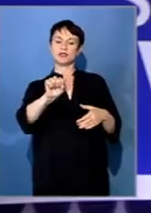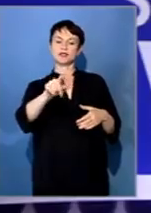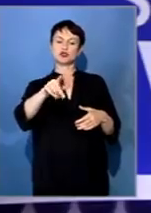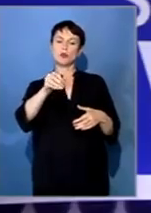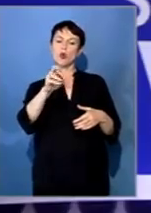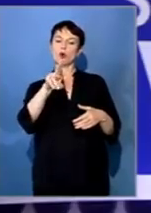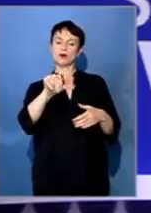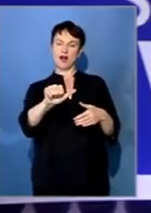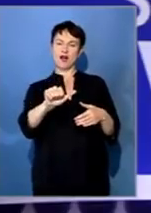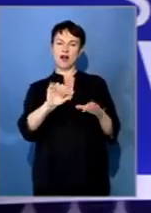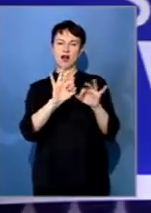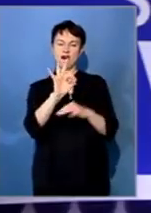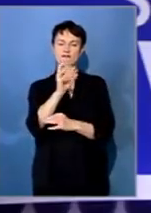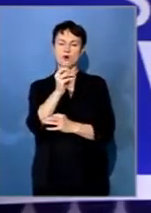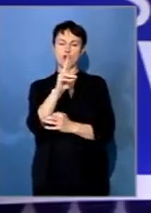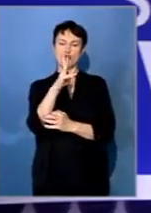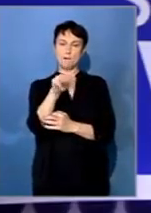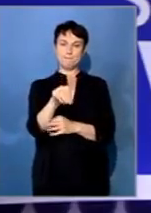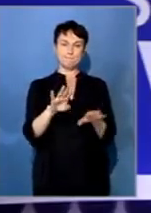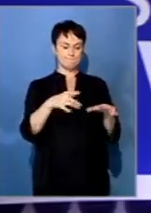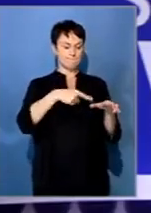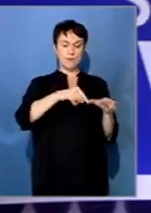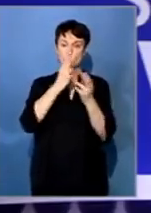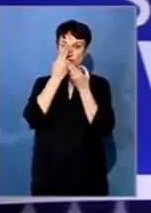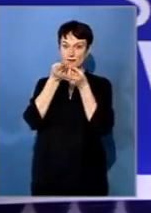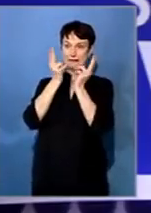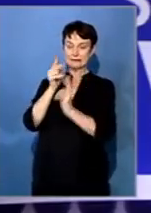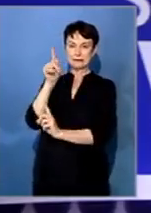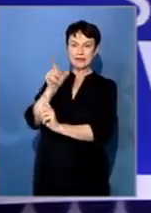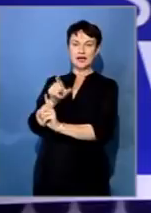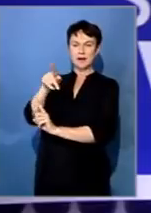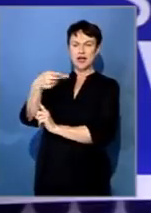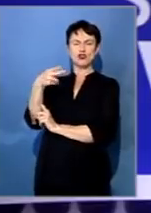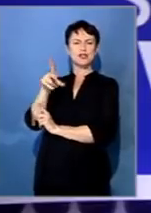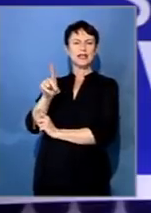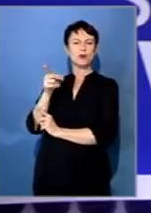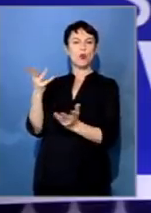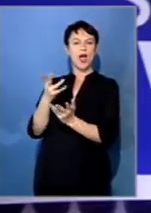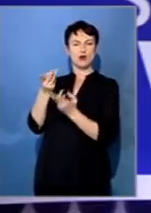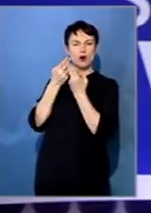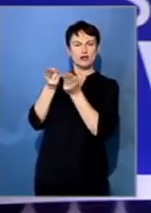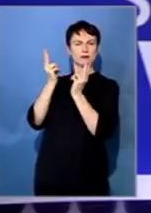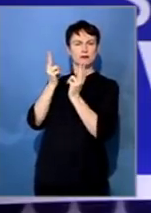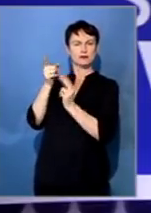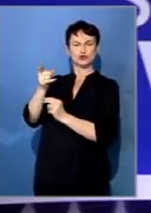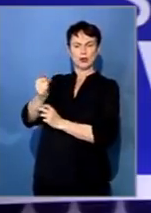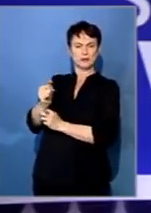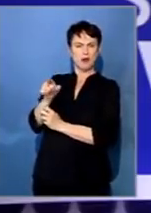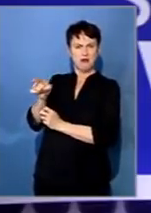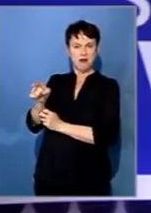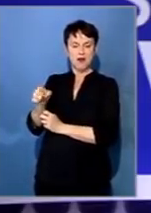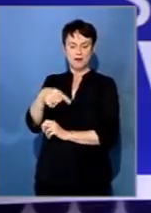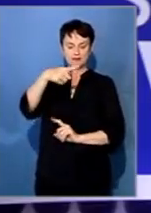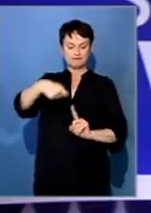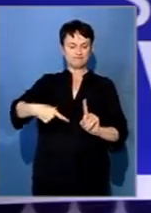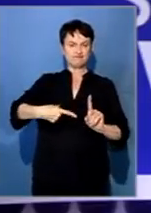The death of a Johannesburg University PhD student originally from Tanzania. Baraka Nafari died in an alleged hit-and-run incident